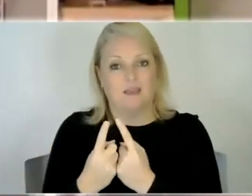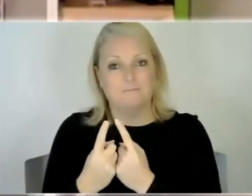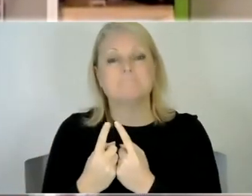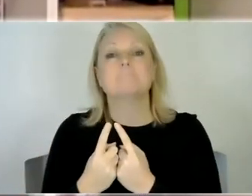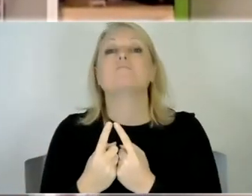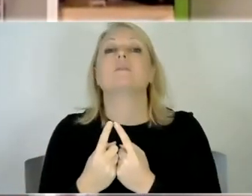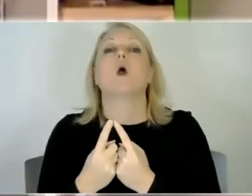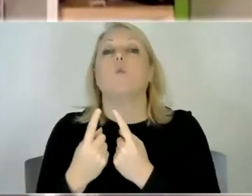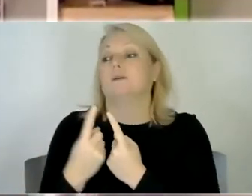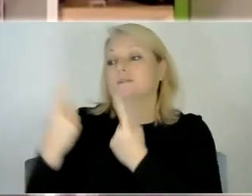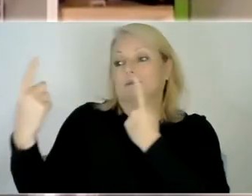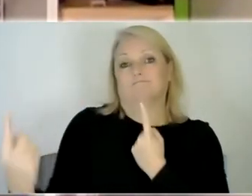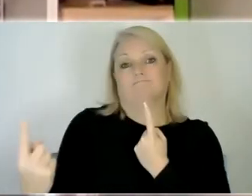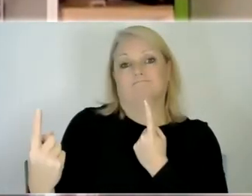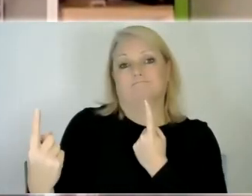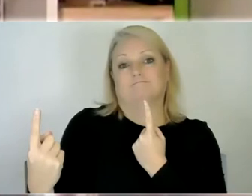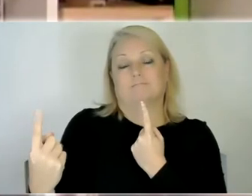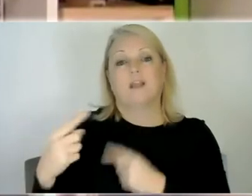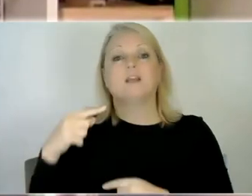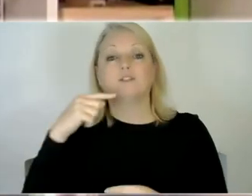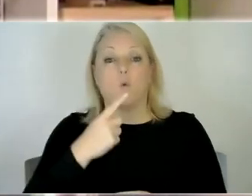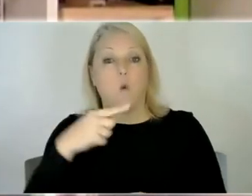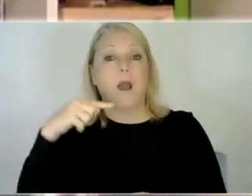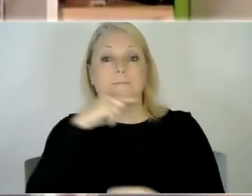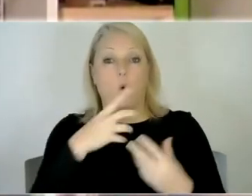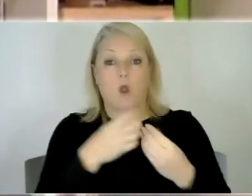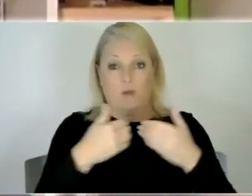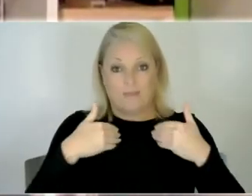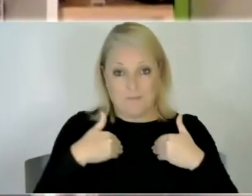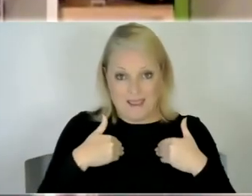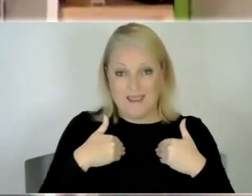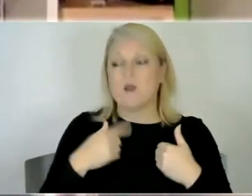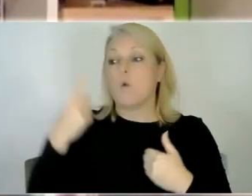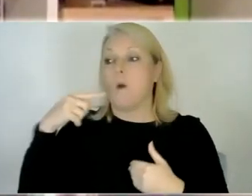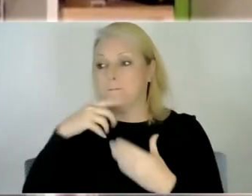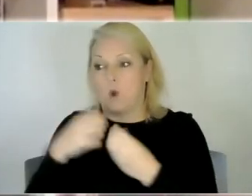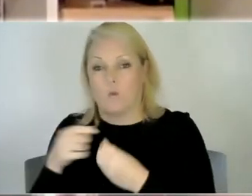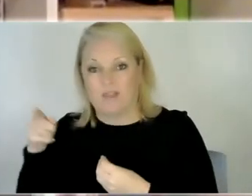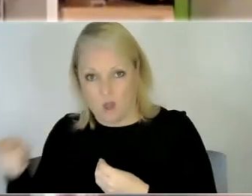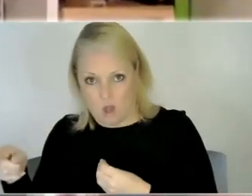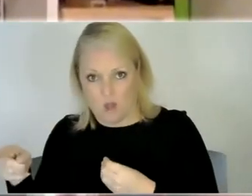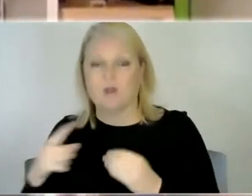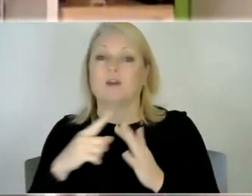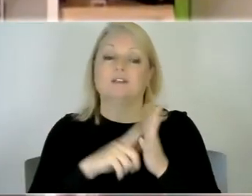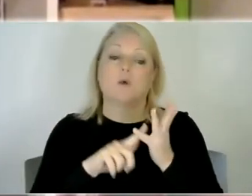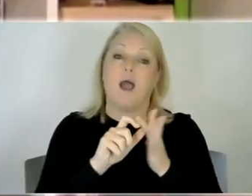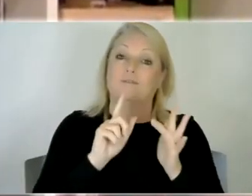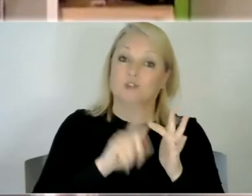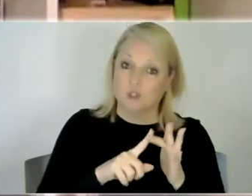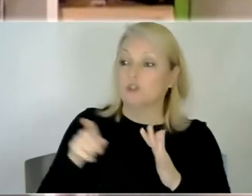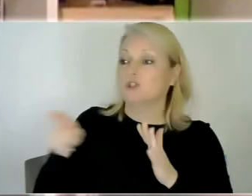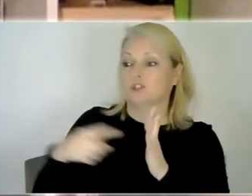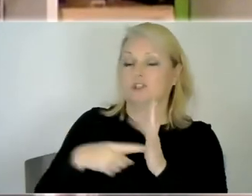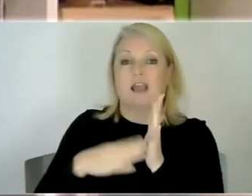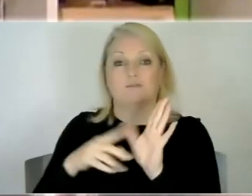one of the boys each so uh so she'll have jude whilst i'll have whilst i have tommy and then when i've got